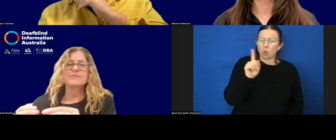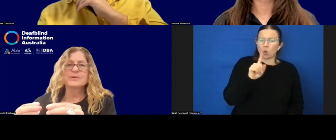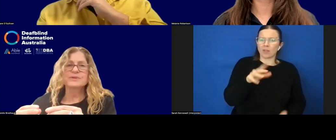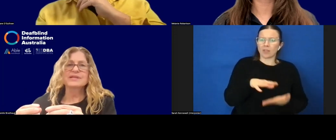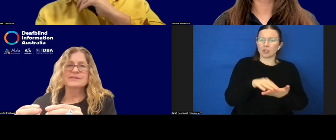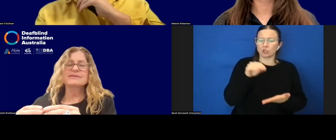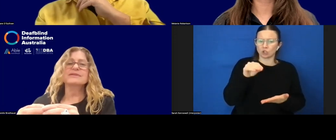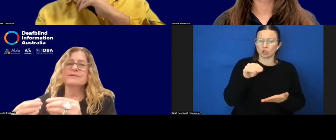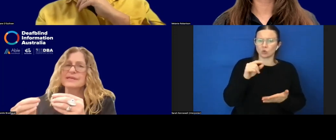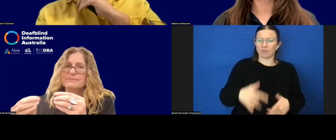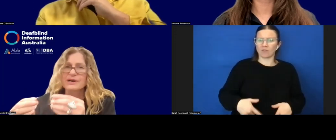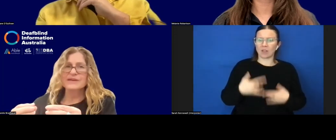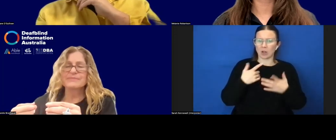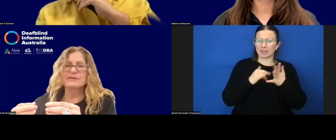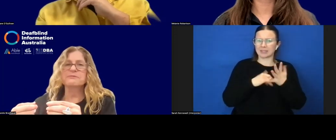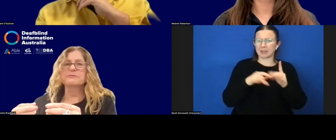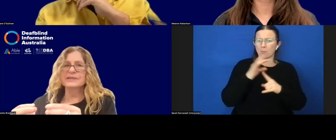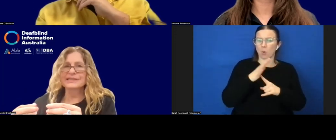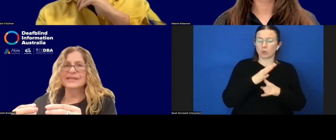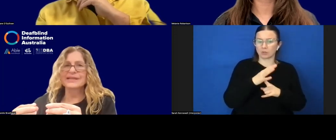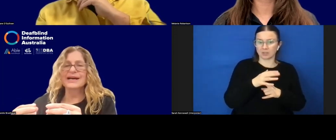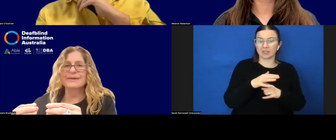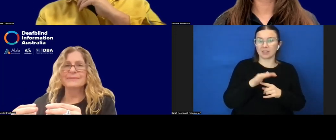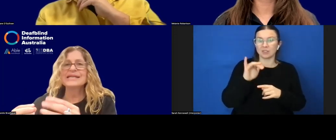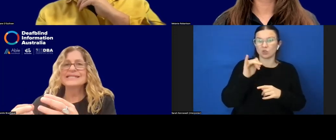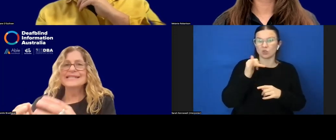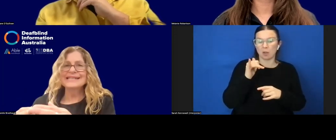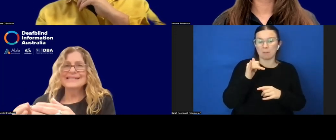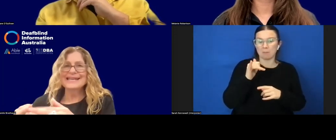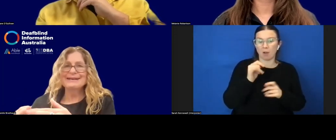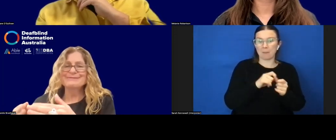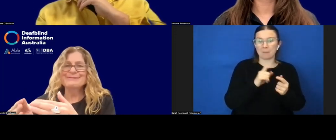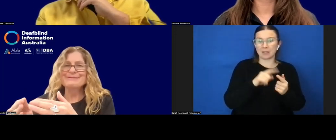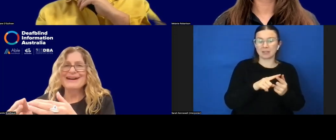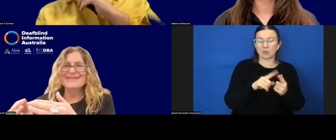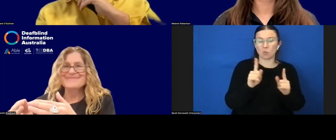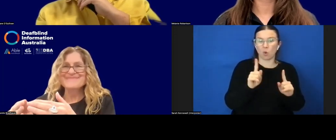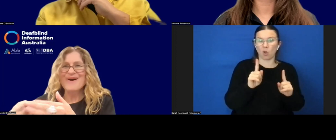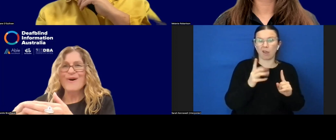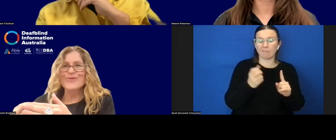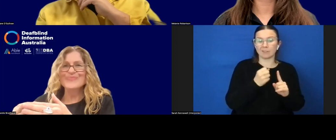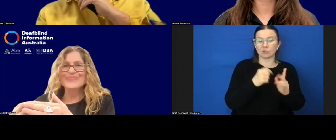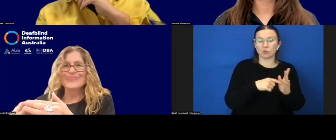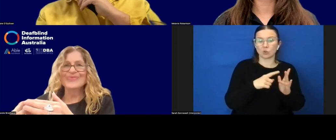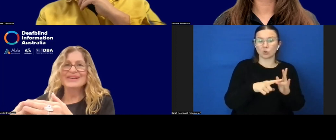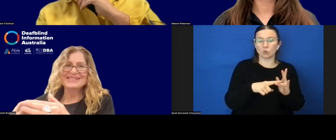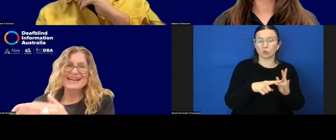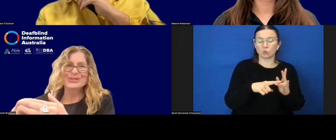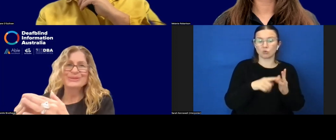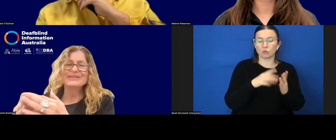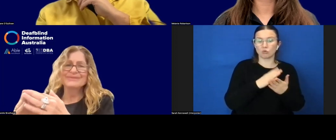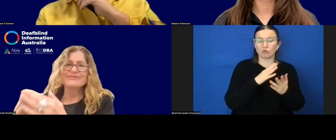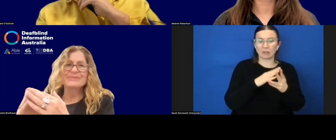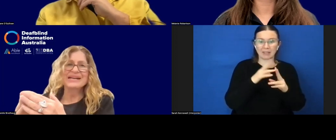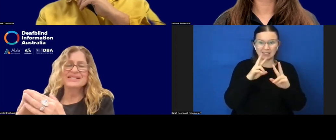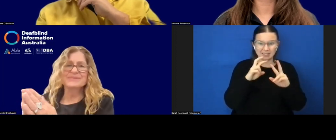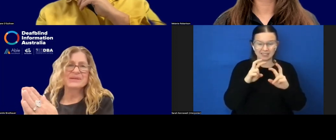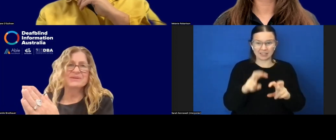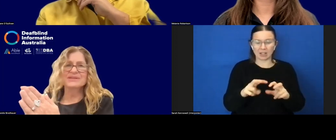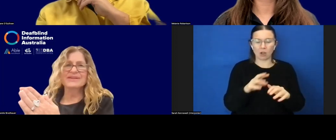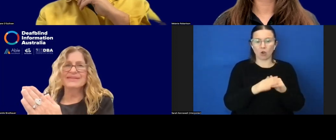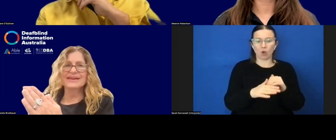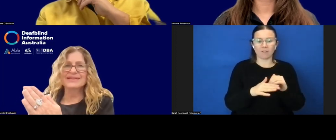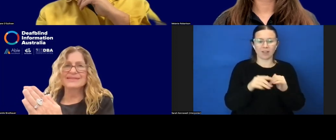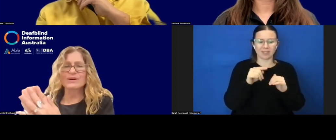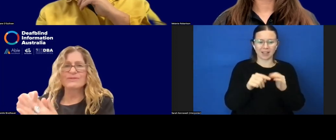is important. So it might be really digging down on the tactual information,